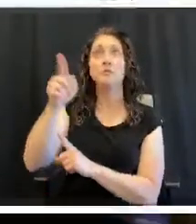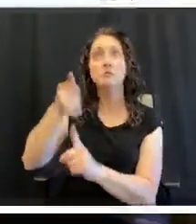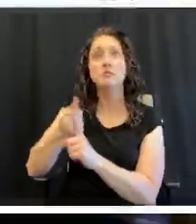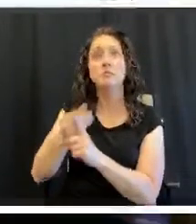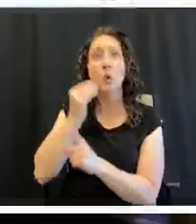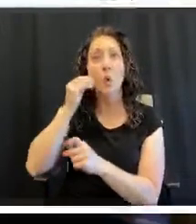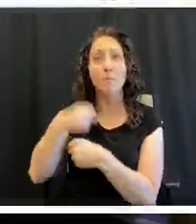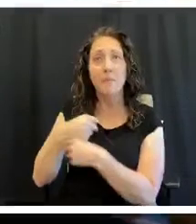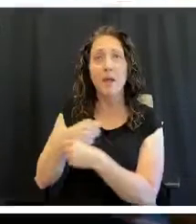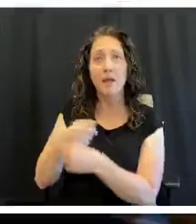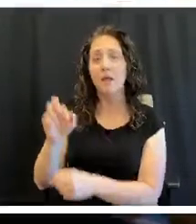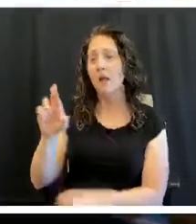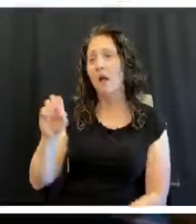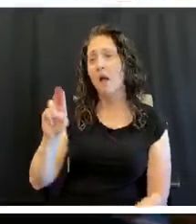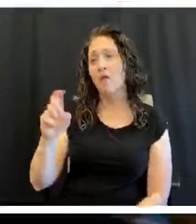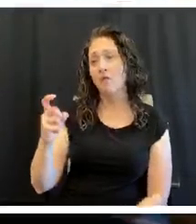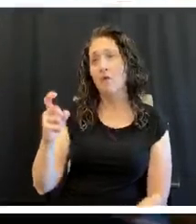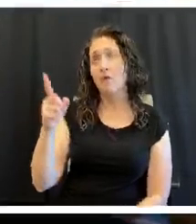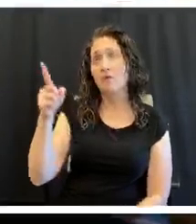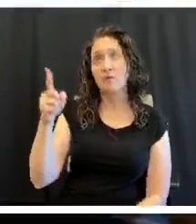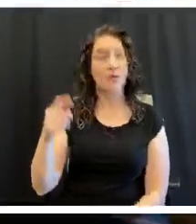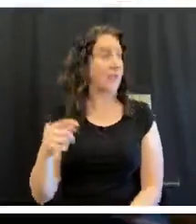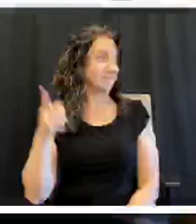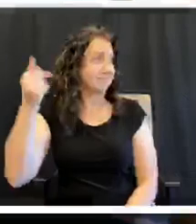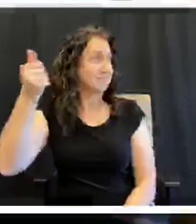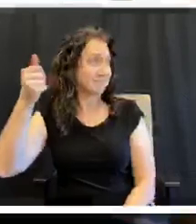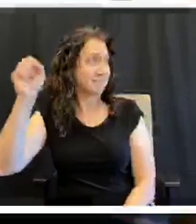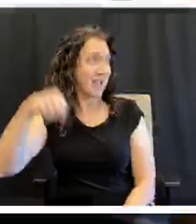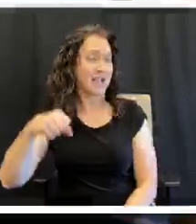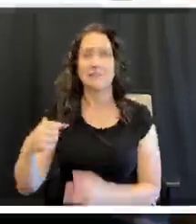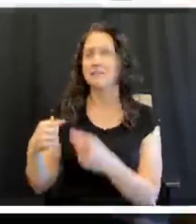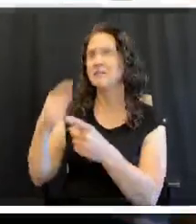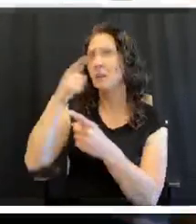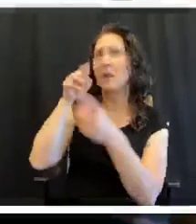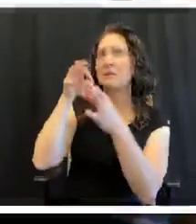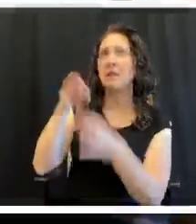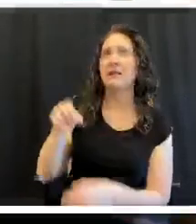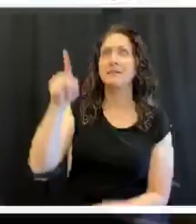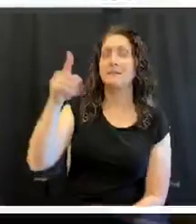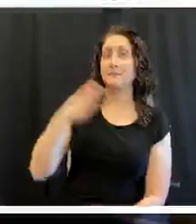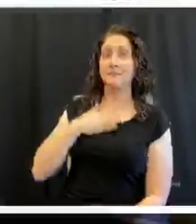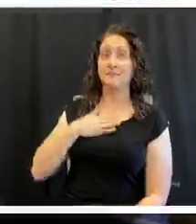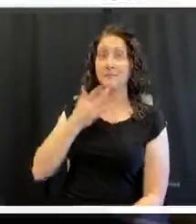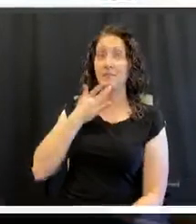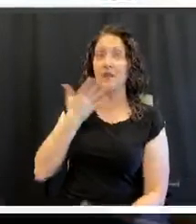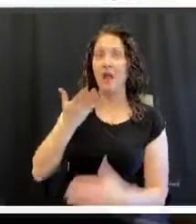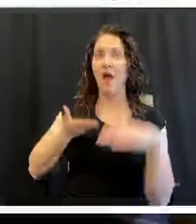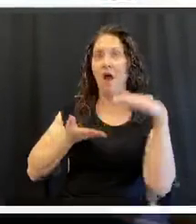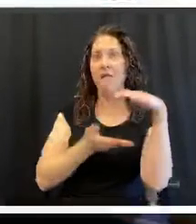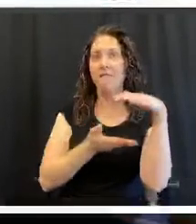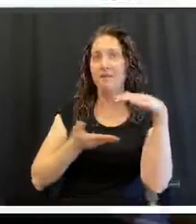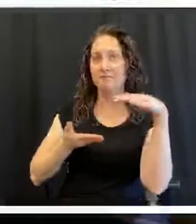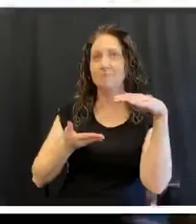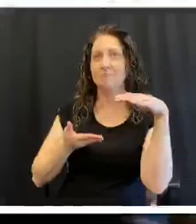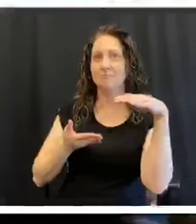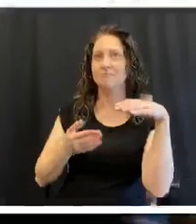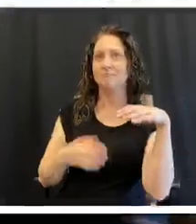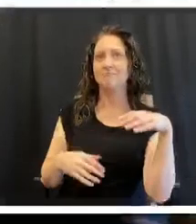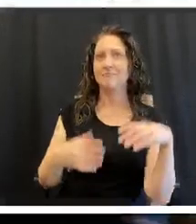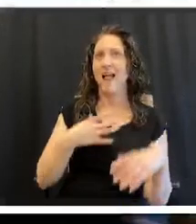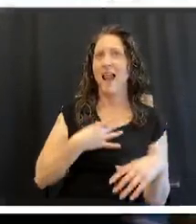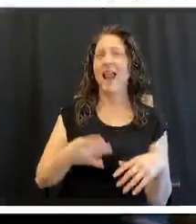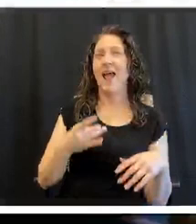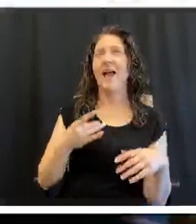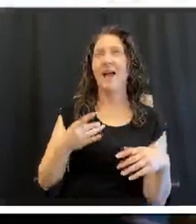Can you talk about that? That's hard to make. Well, I prefer to make my roux in the oven, to be honest with you. I like to